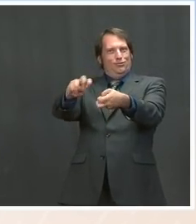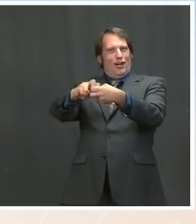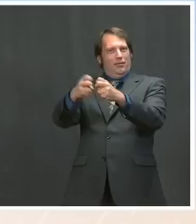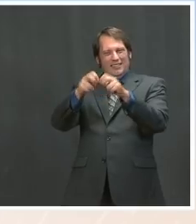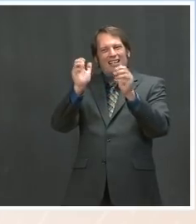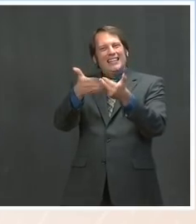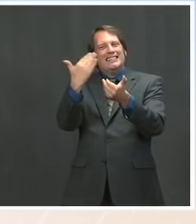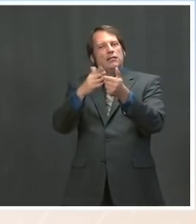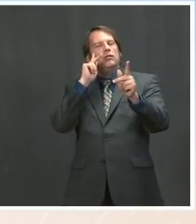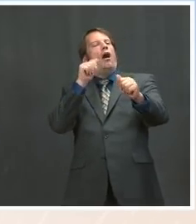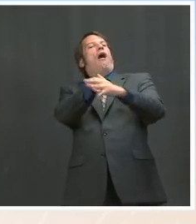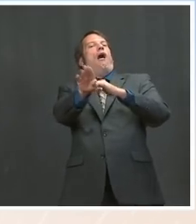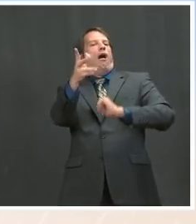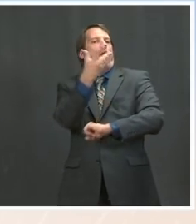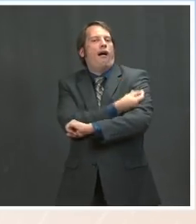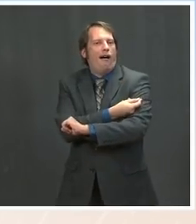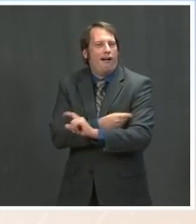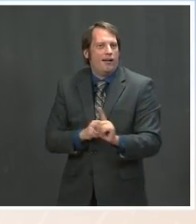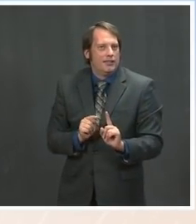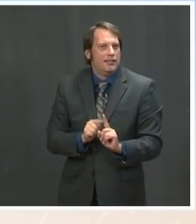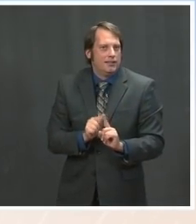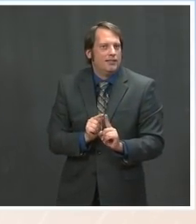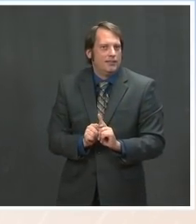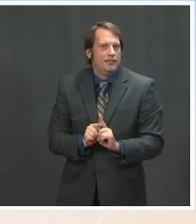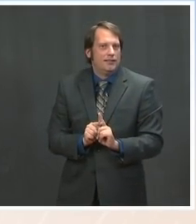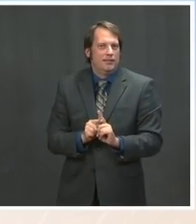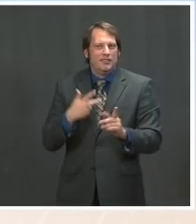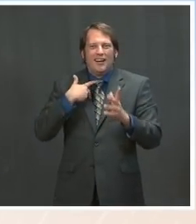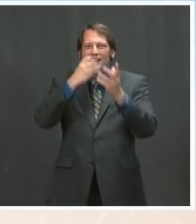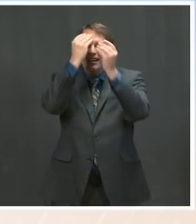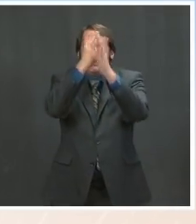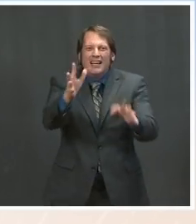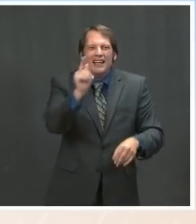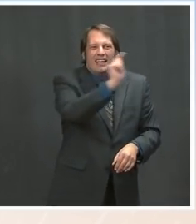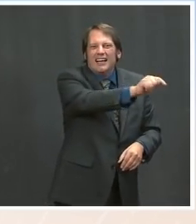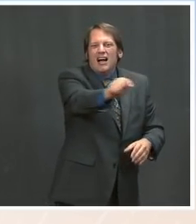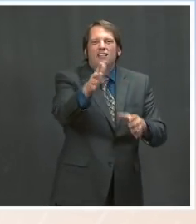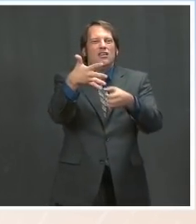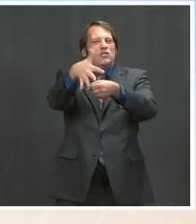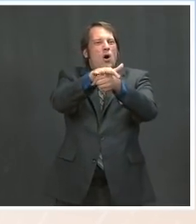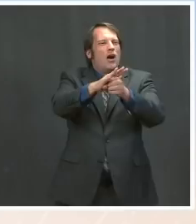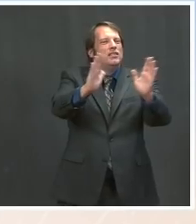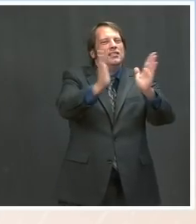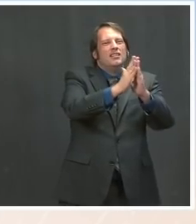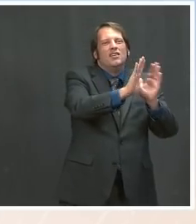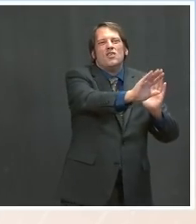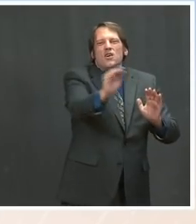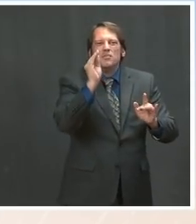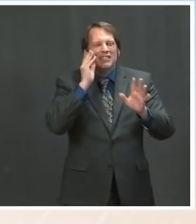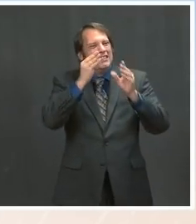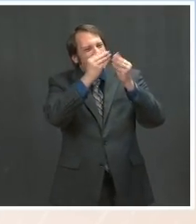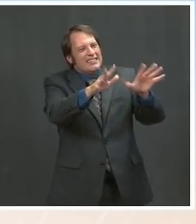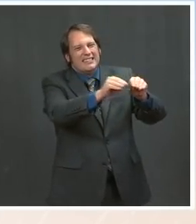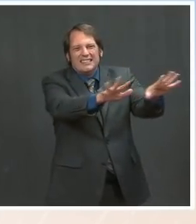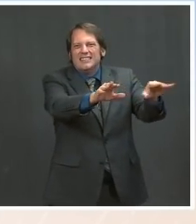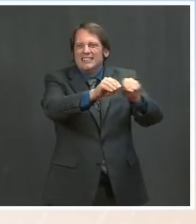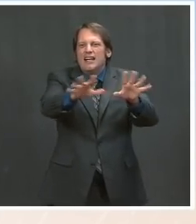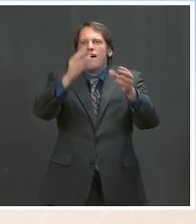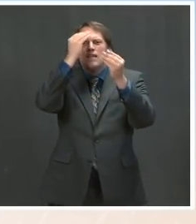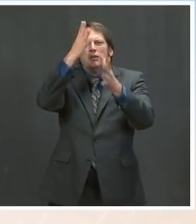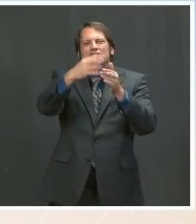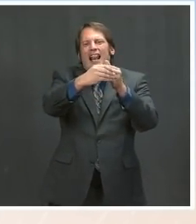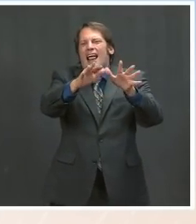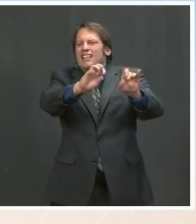that's why a huge amount of our $3 billion in funding is focused on empowering and funding local messengers, whether it's